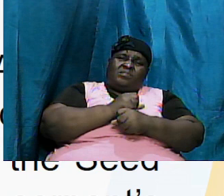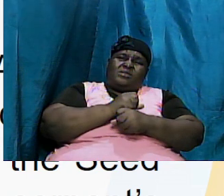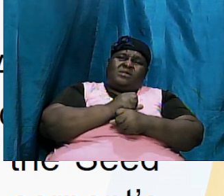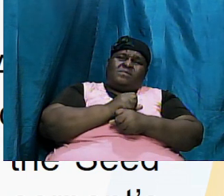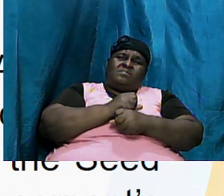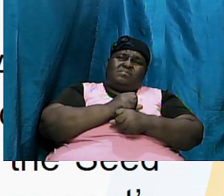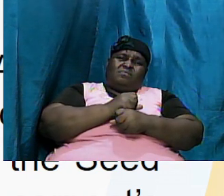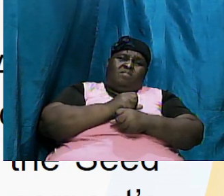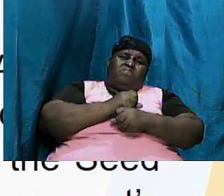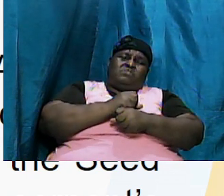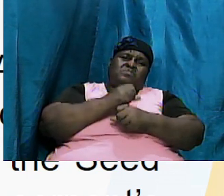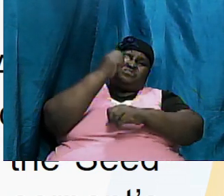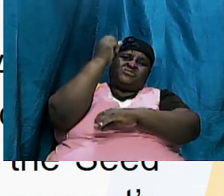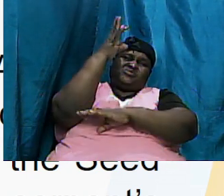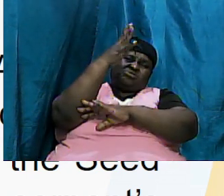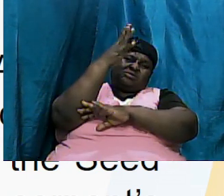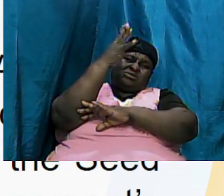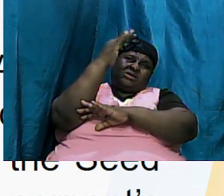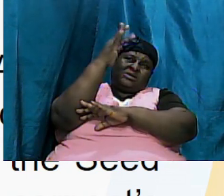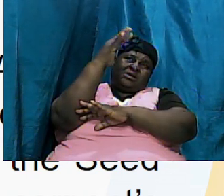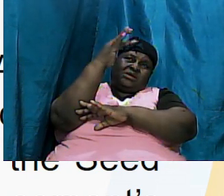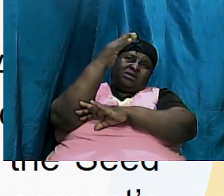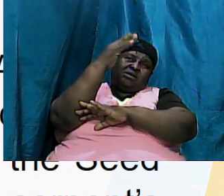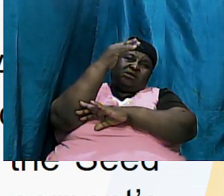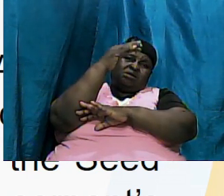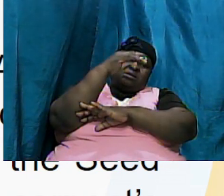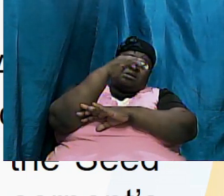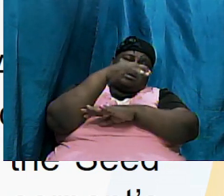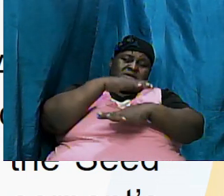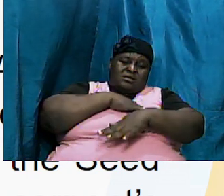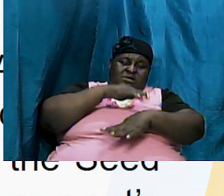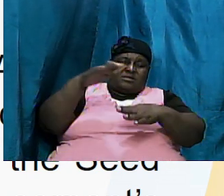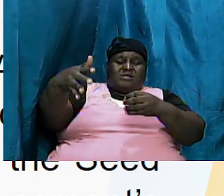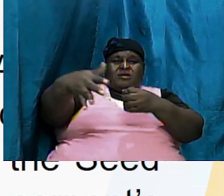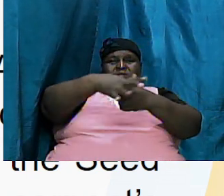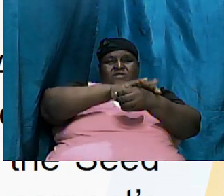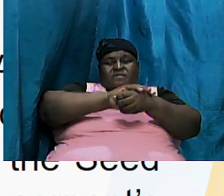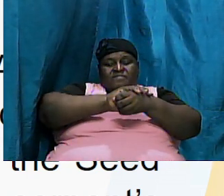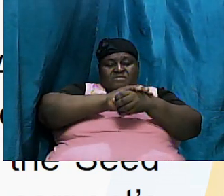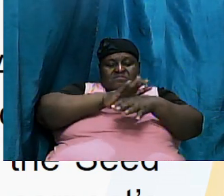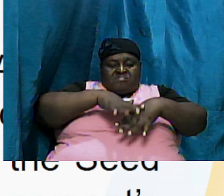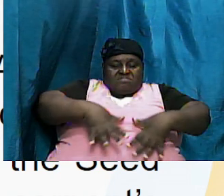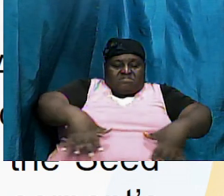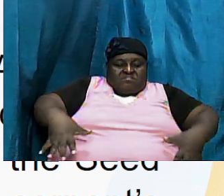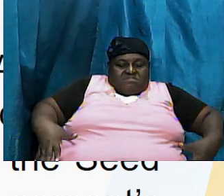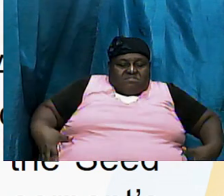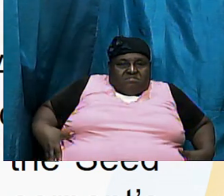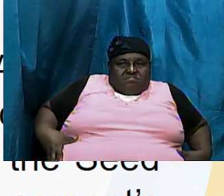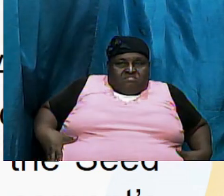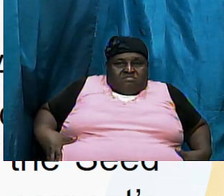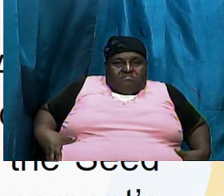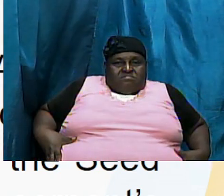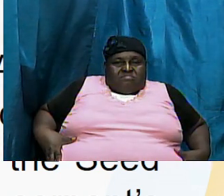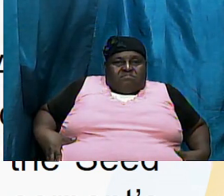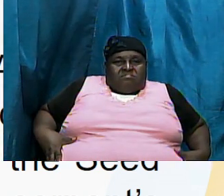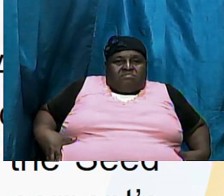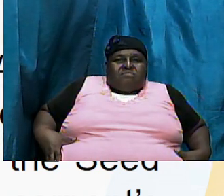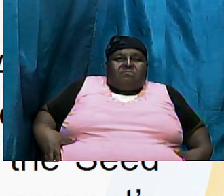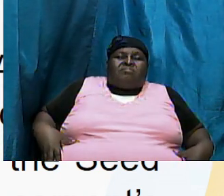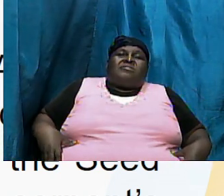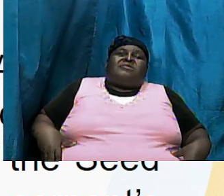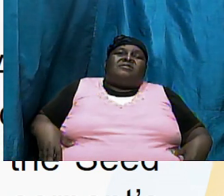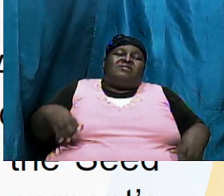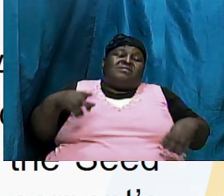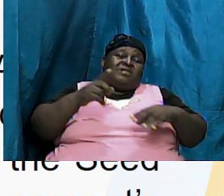and covered their nakedness we find that God after a while covered them with the skins of